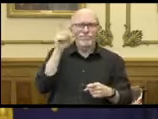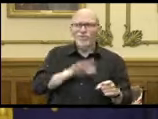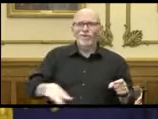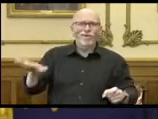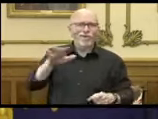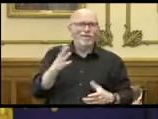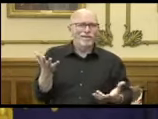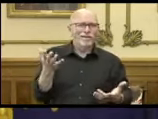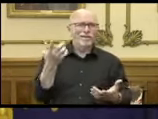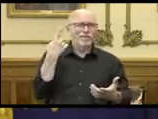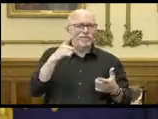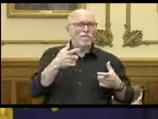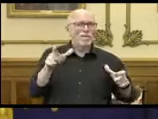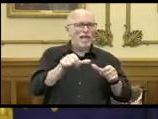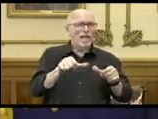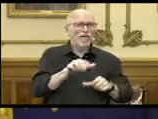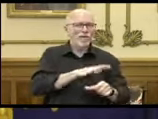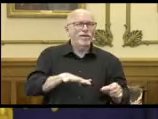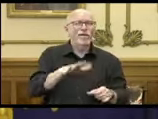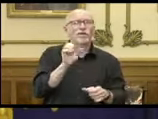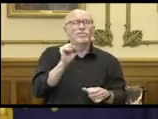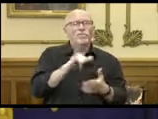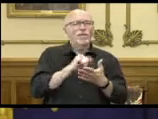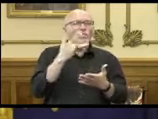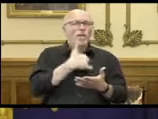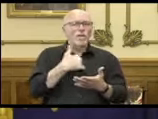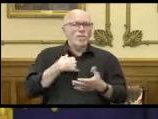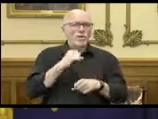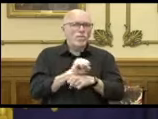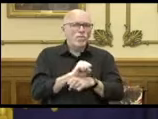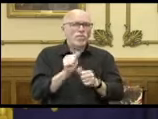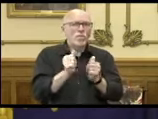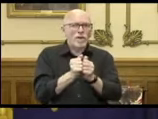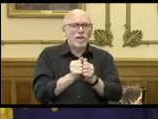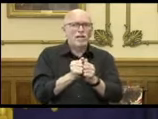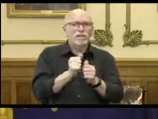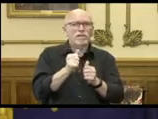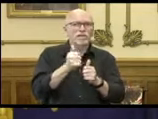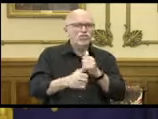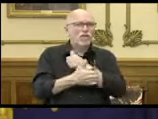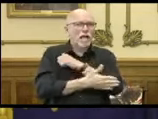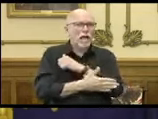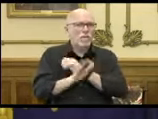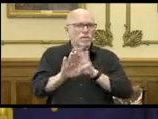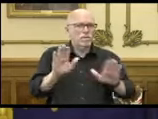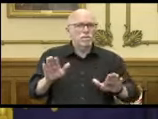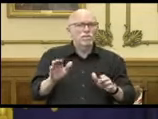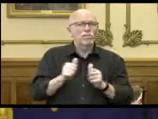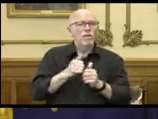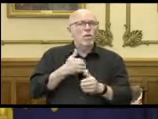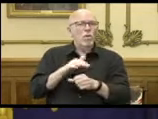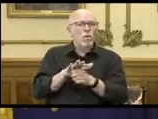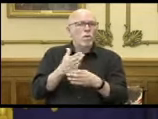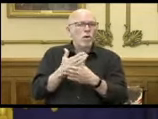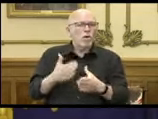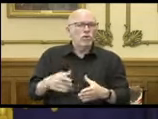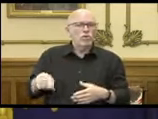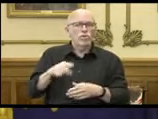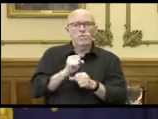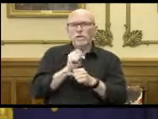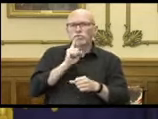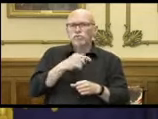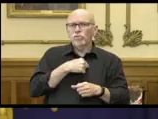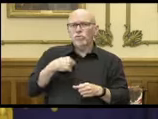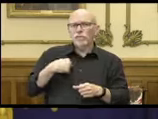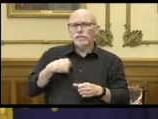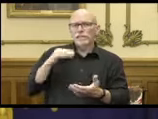much greater area. And so that's why we're working with county-by-county with our local partners to make sure that